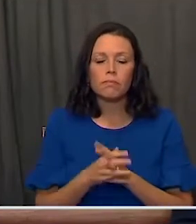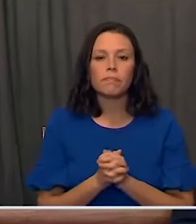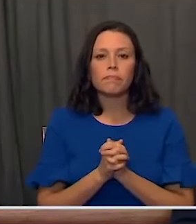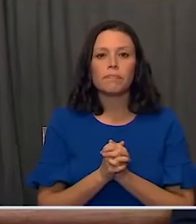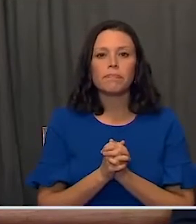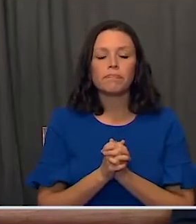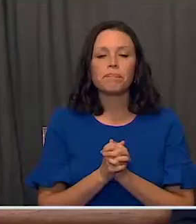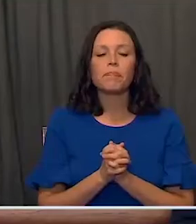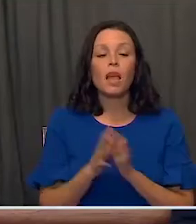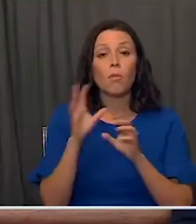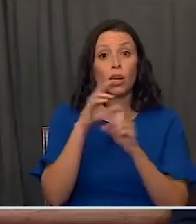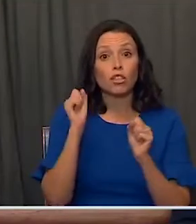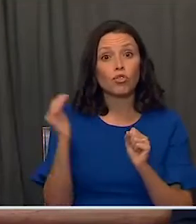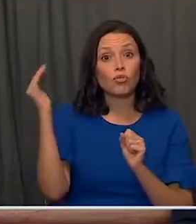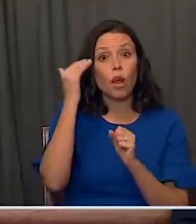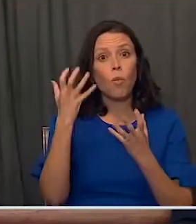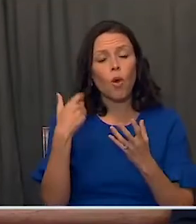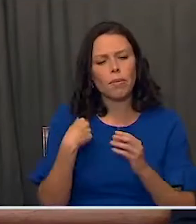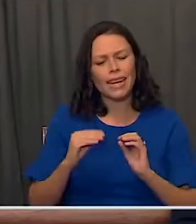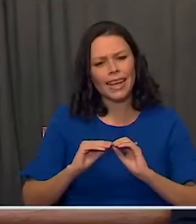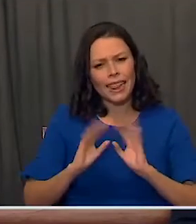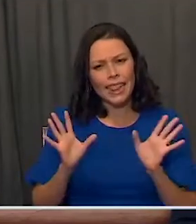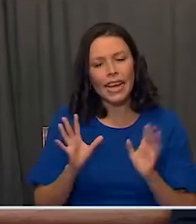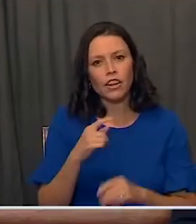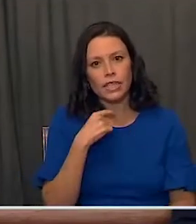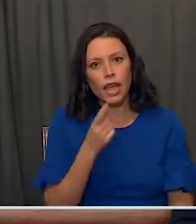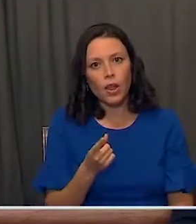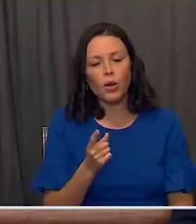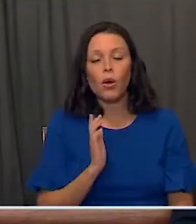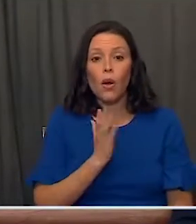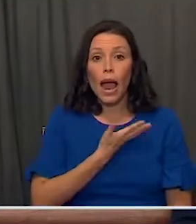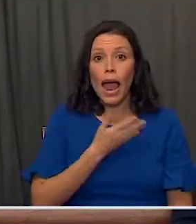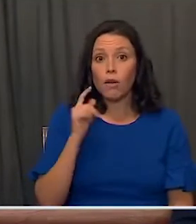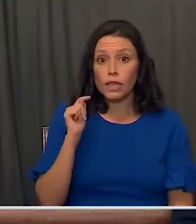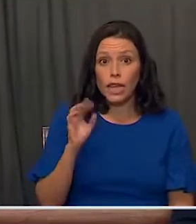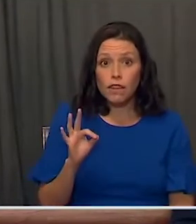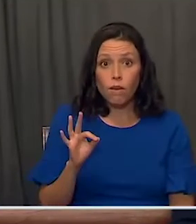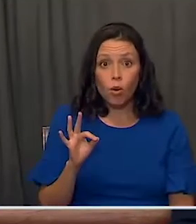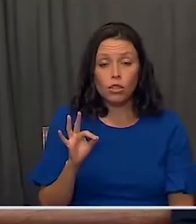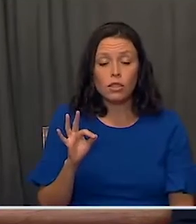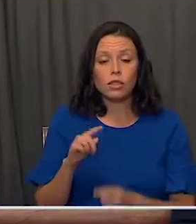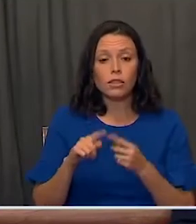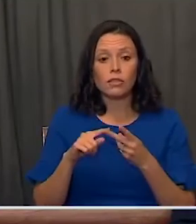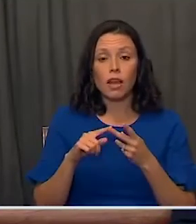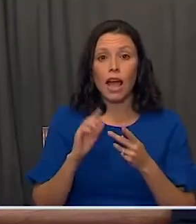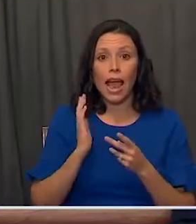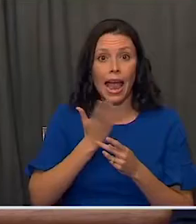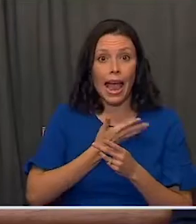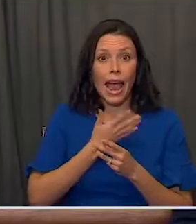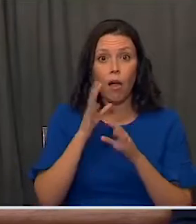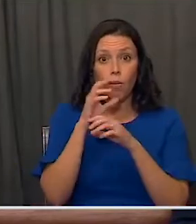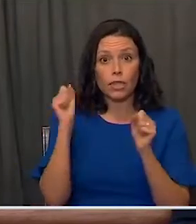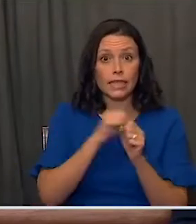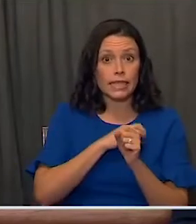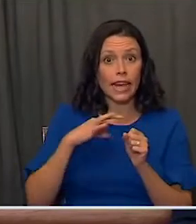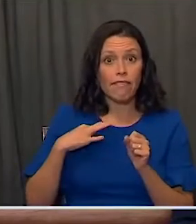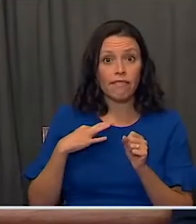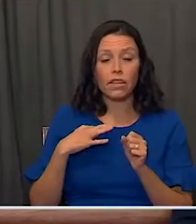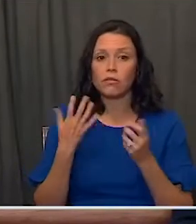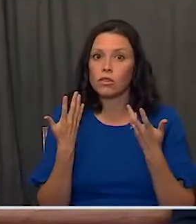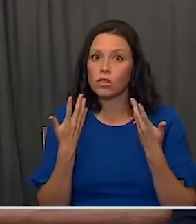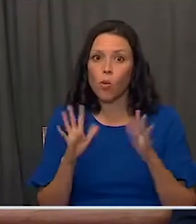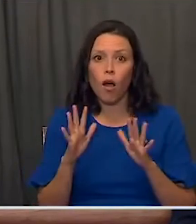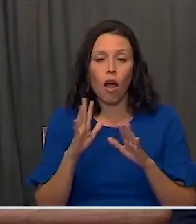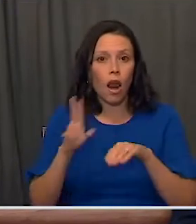said, President Trump wanted me to make it clear that our task force, this administration and our president does not support another